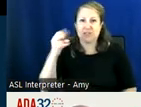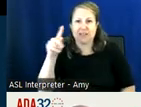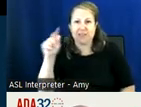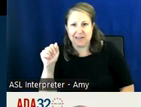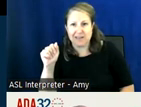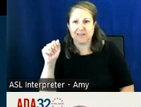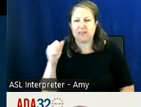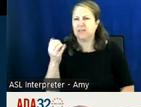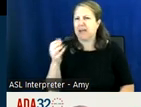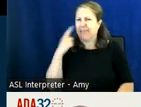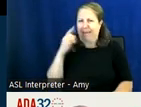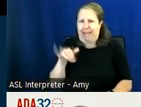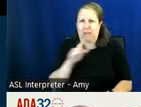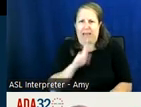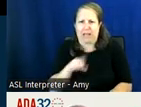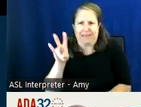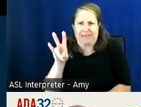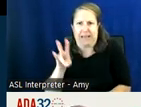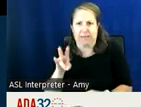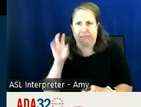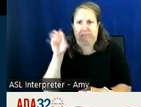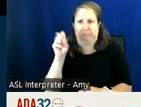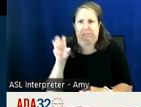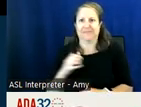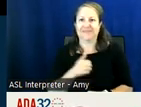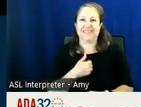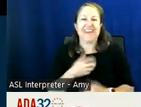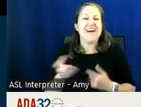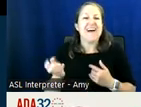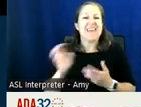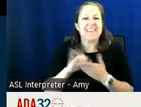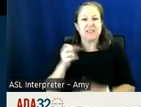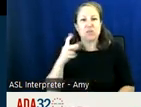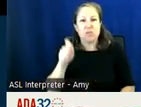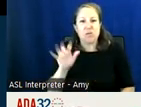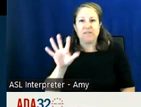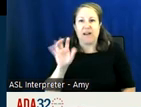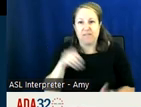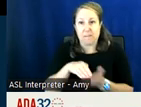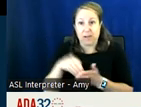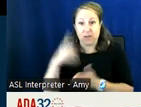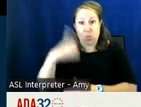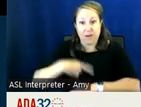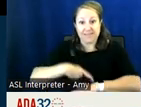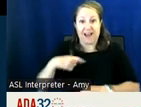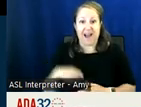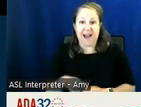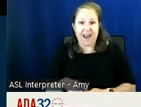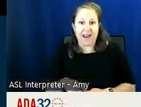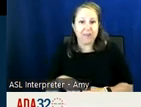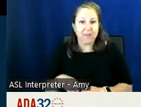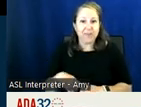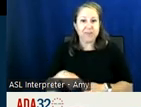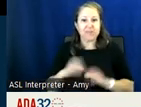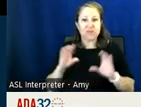was more than six that was seven i believe and so that's 12.5 million one time in order for us to um engage in